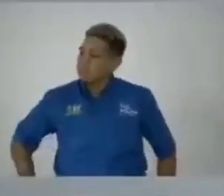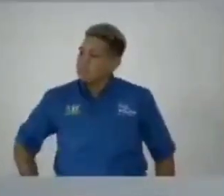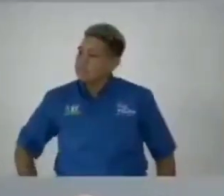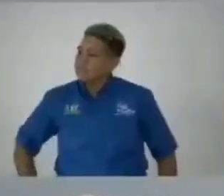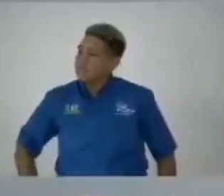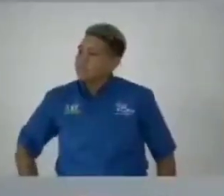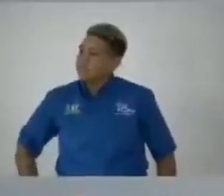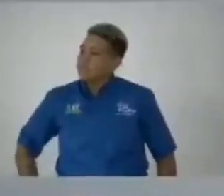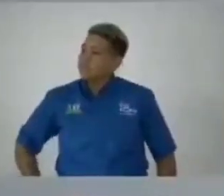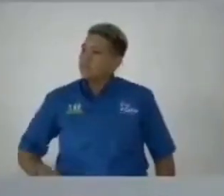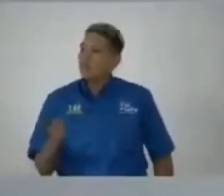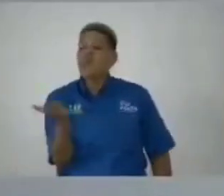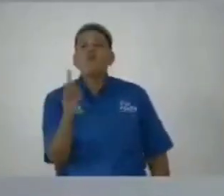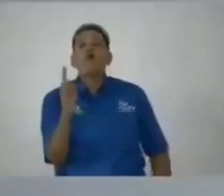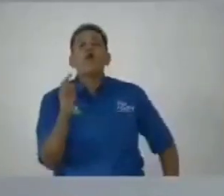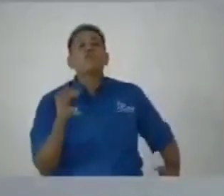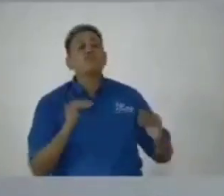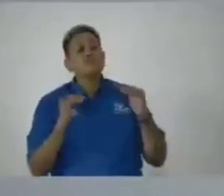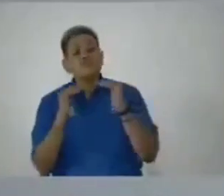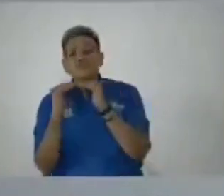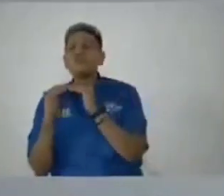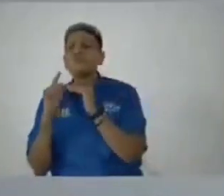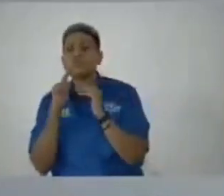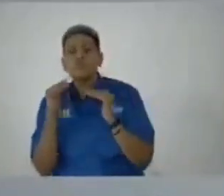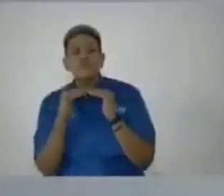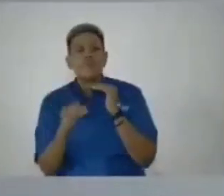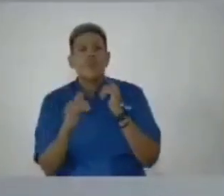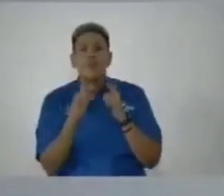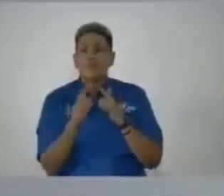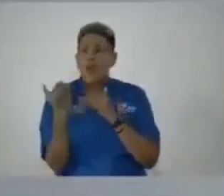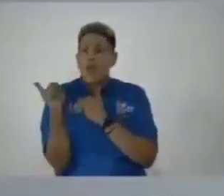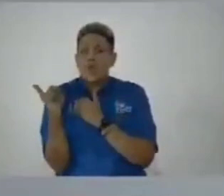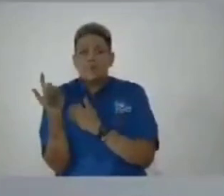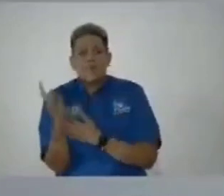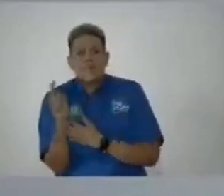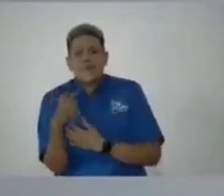where is the equity the fairness and the accountability